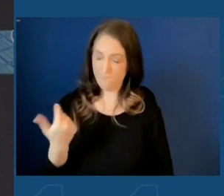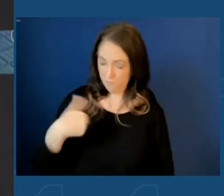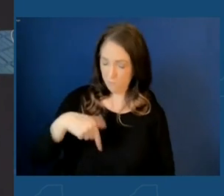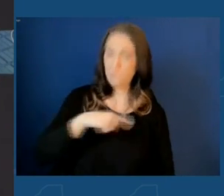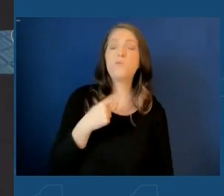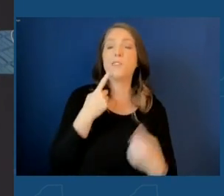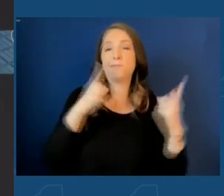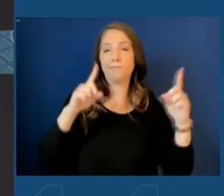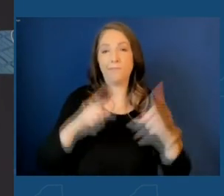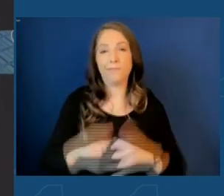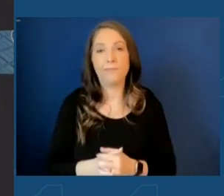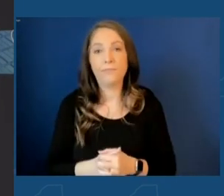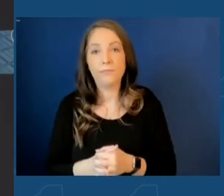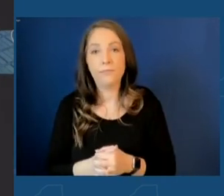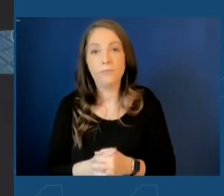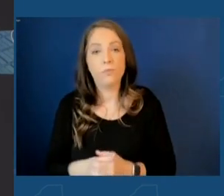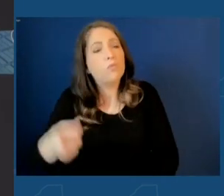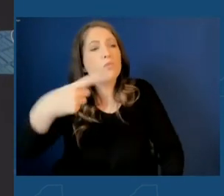as you all knew,